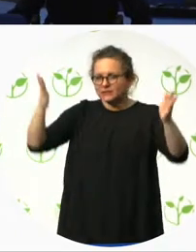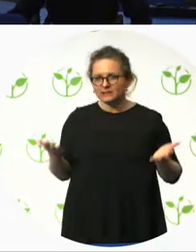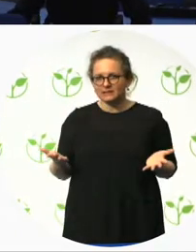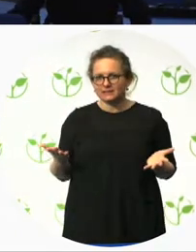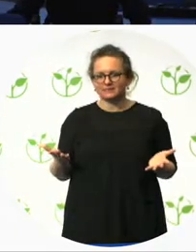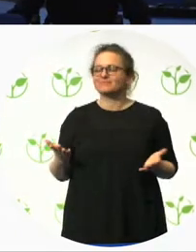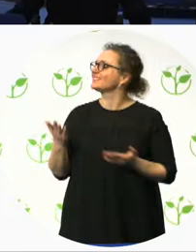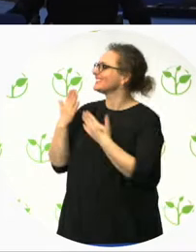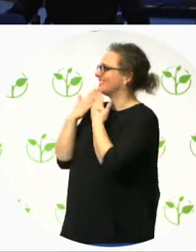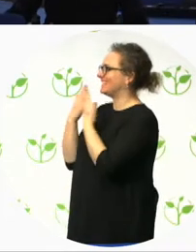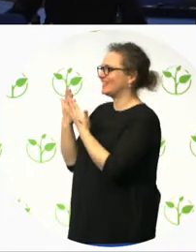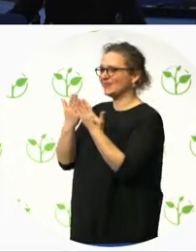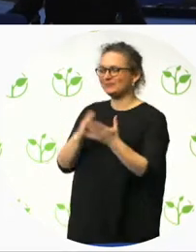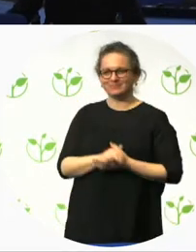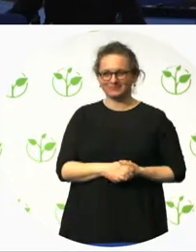question.